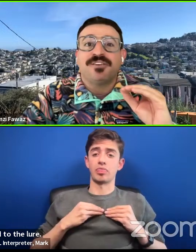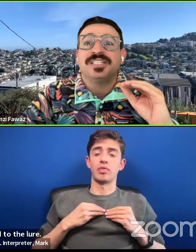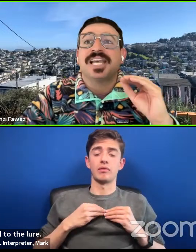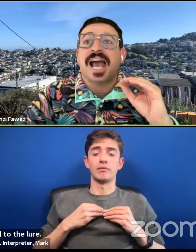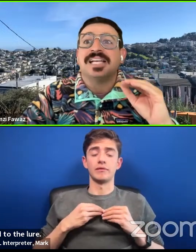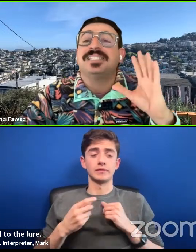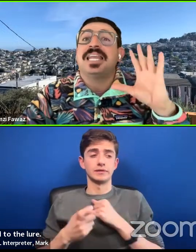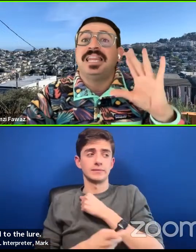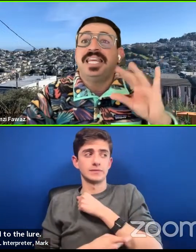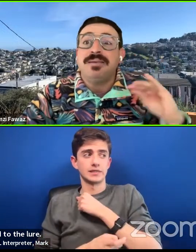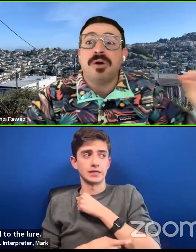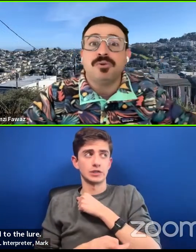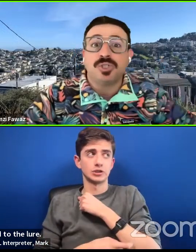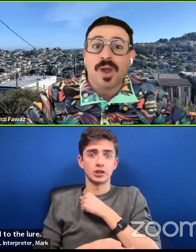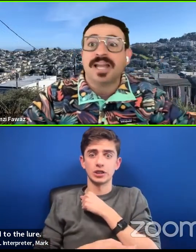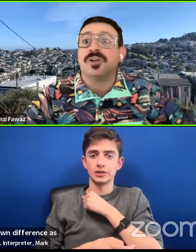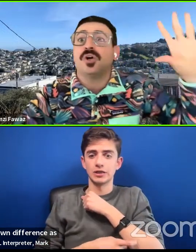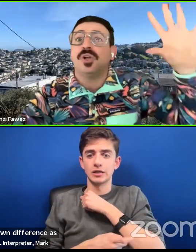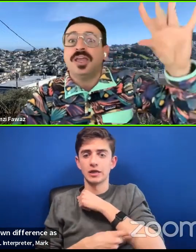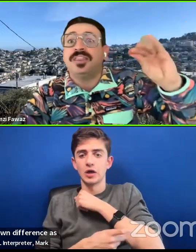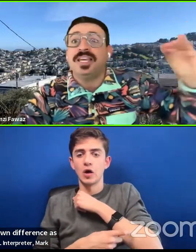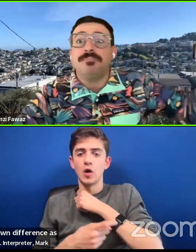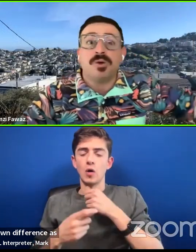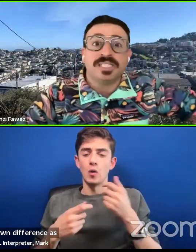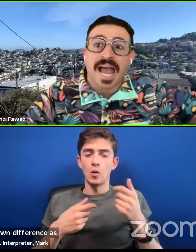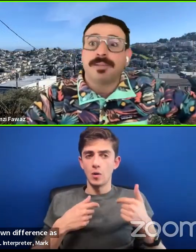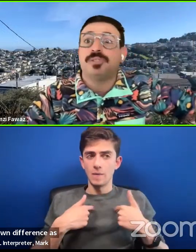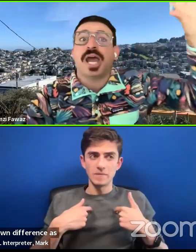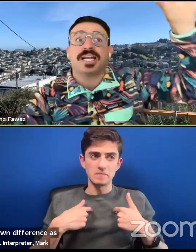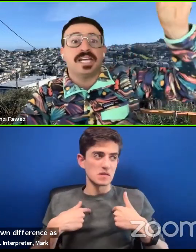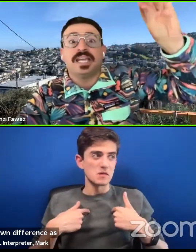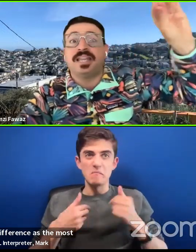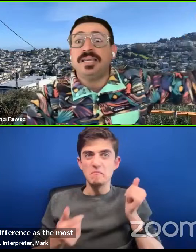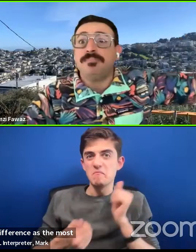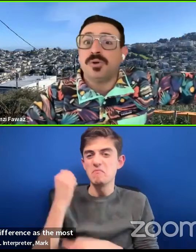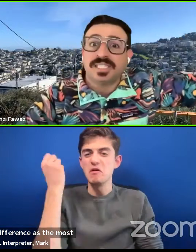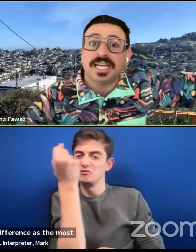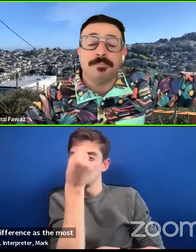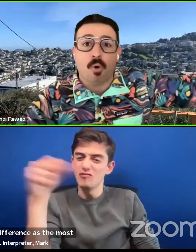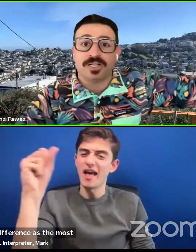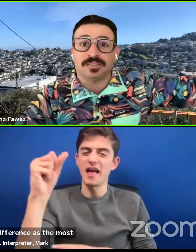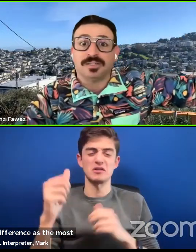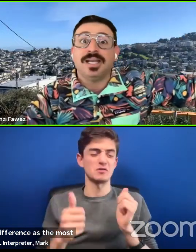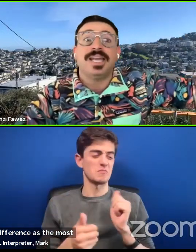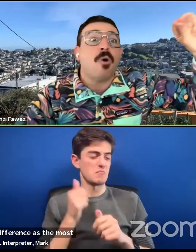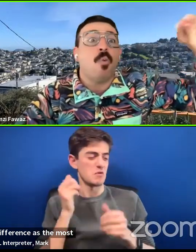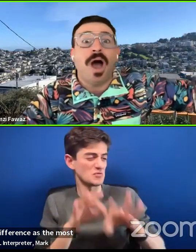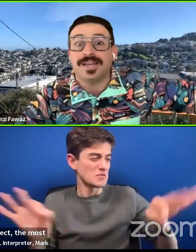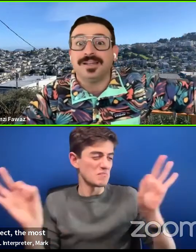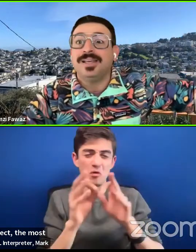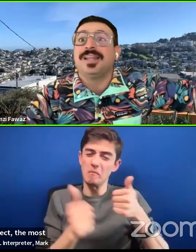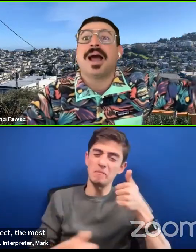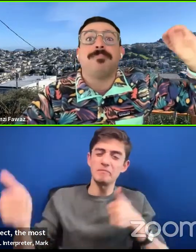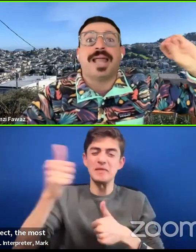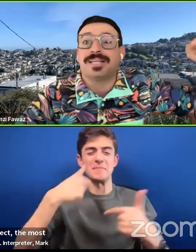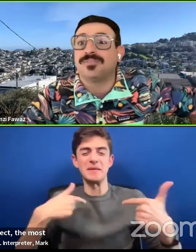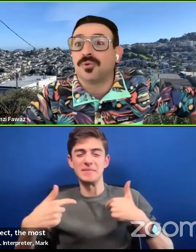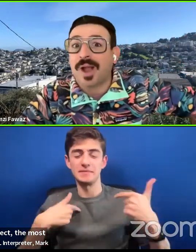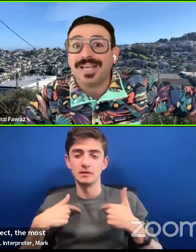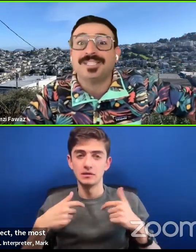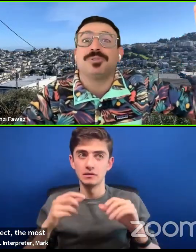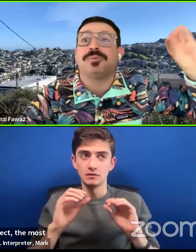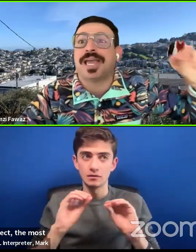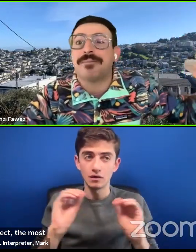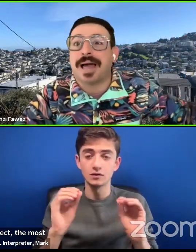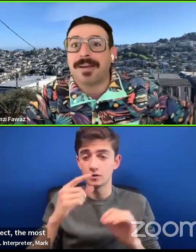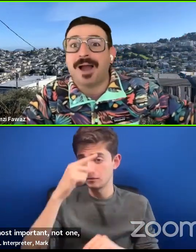its own difference as the most radical, the most abject, the most important, not one, not Black